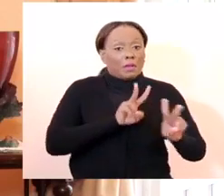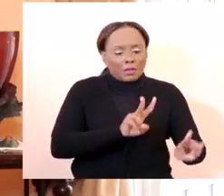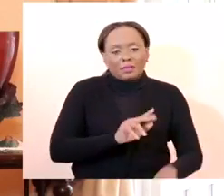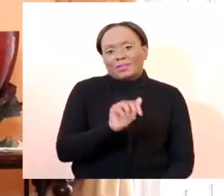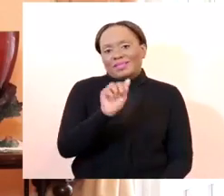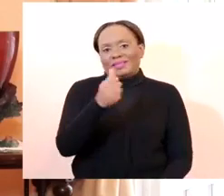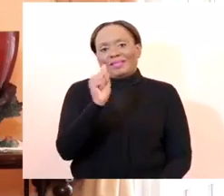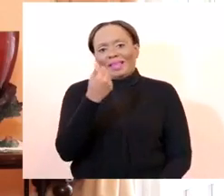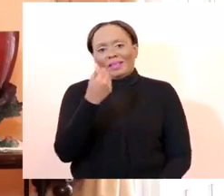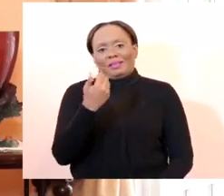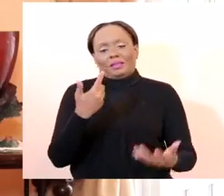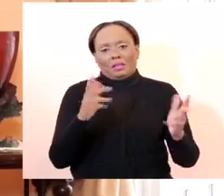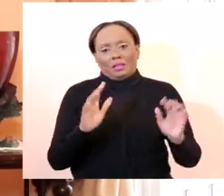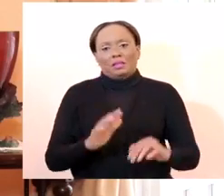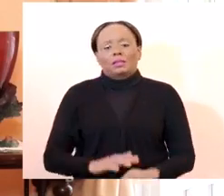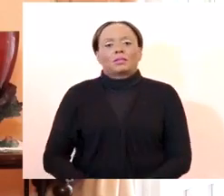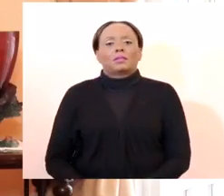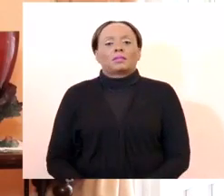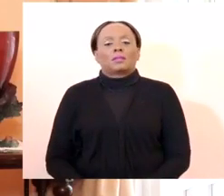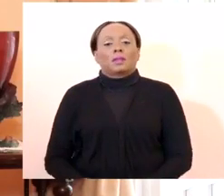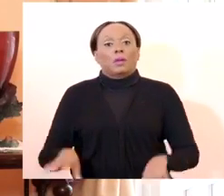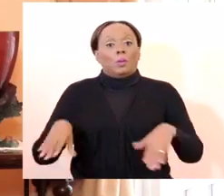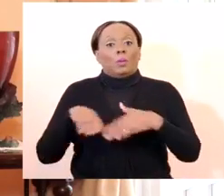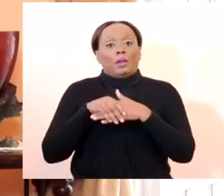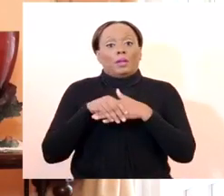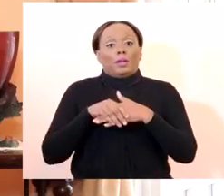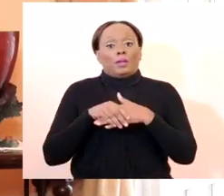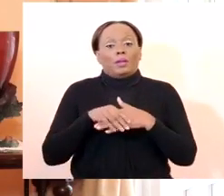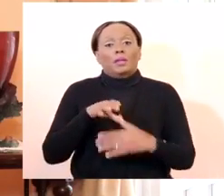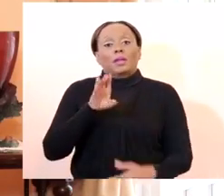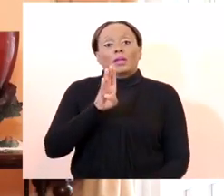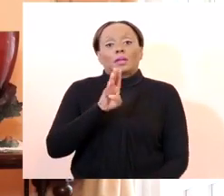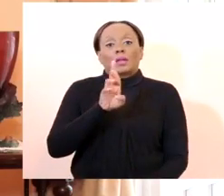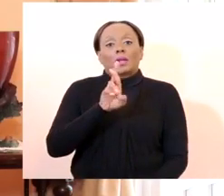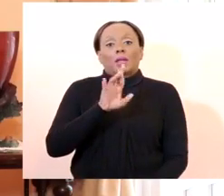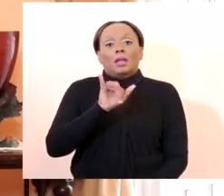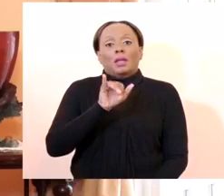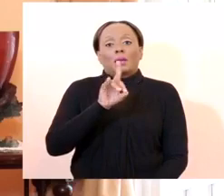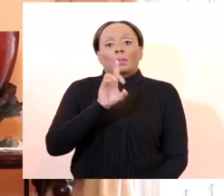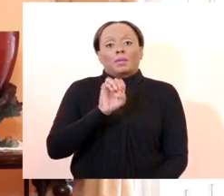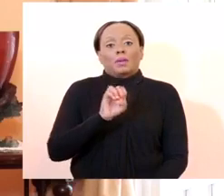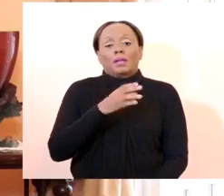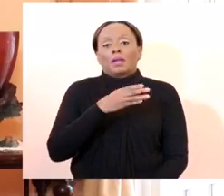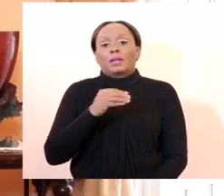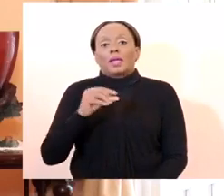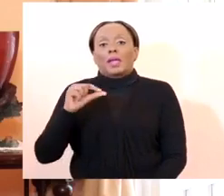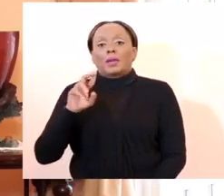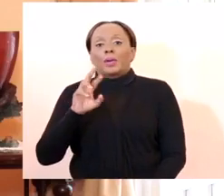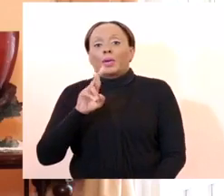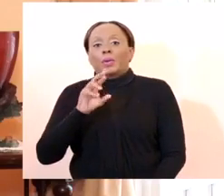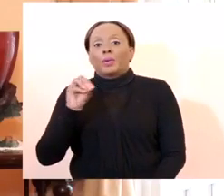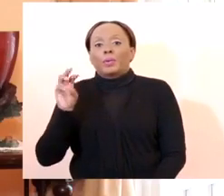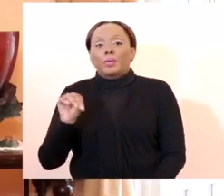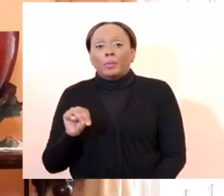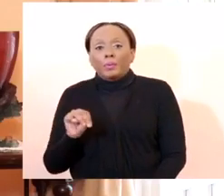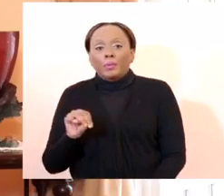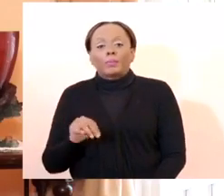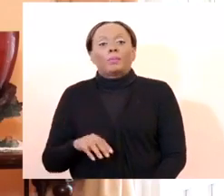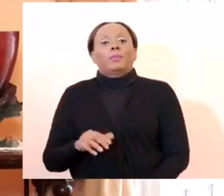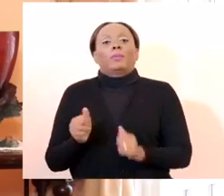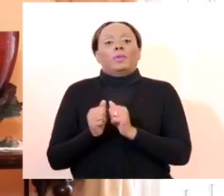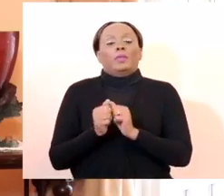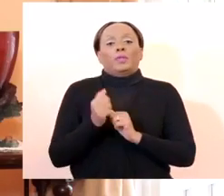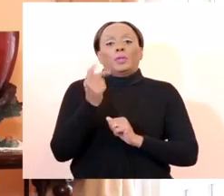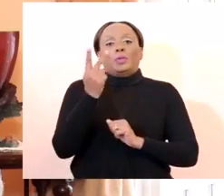the bride and groom in the case of a wedding and with them as is required by law, two witnesses and the officiant. So